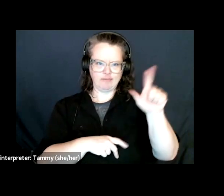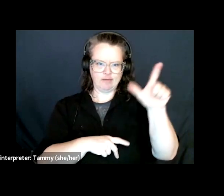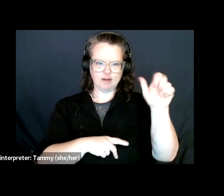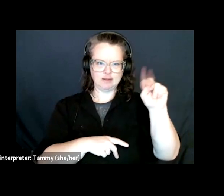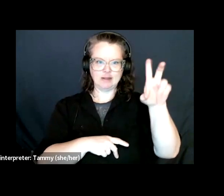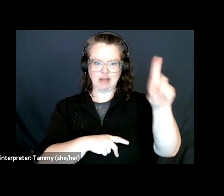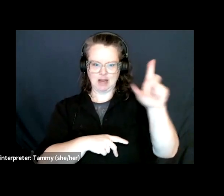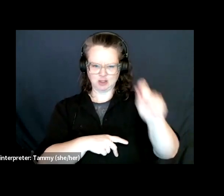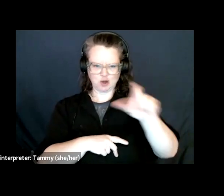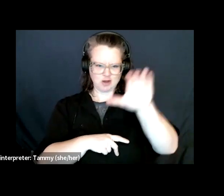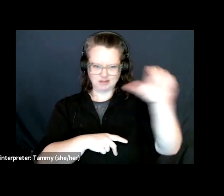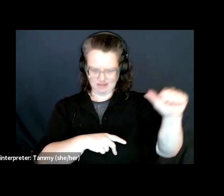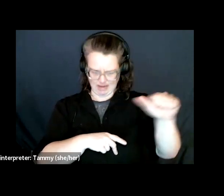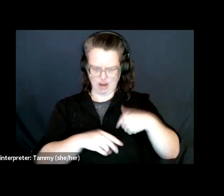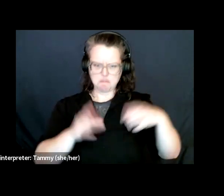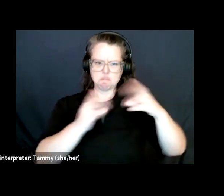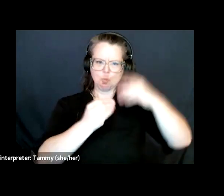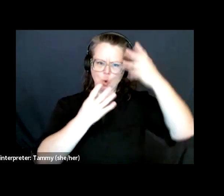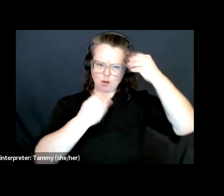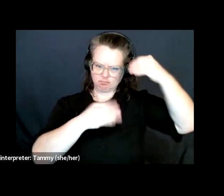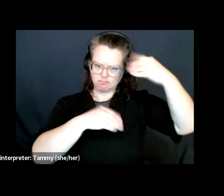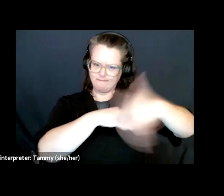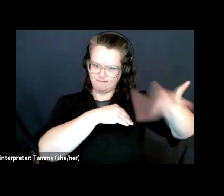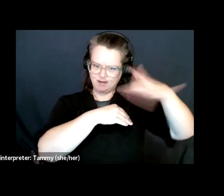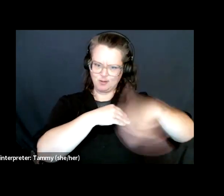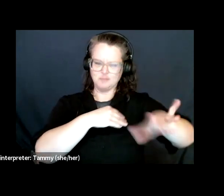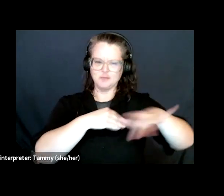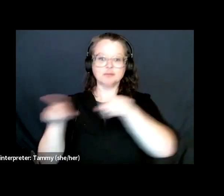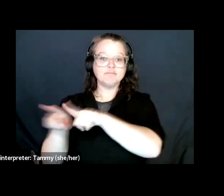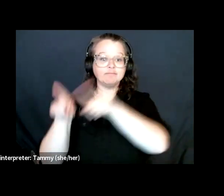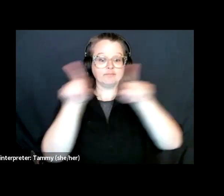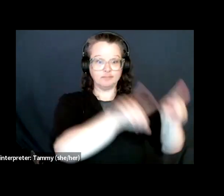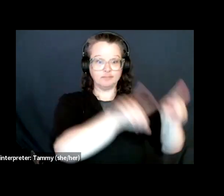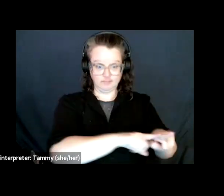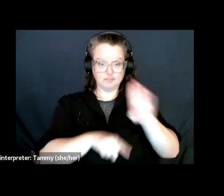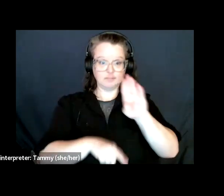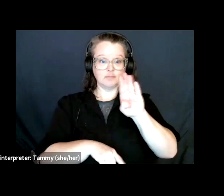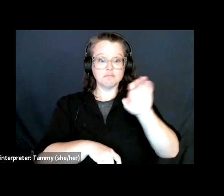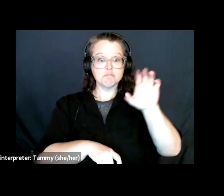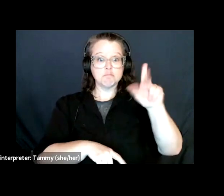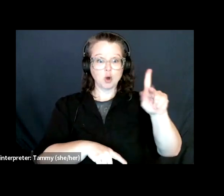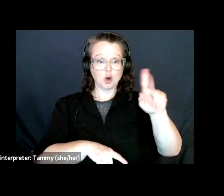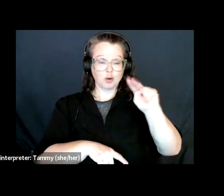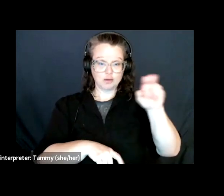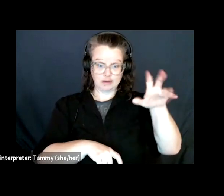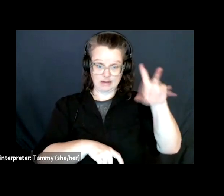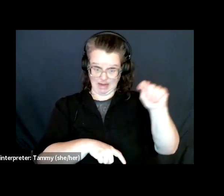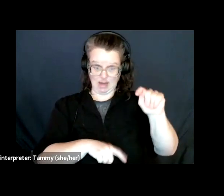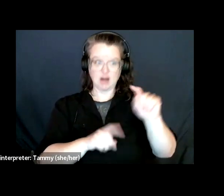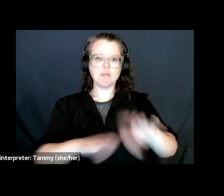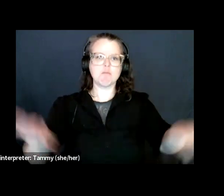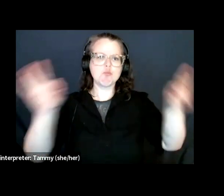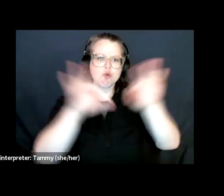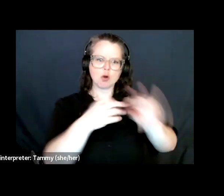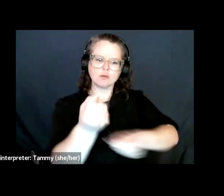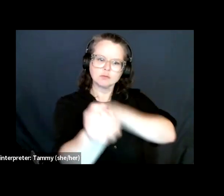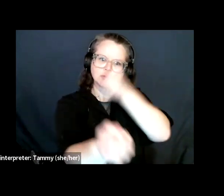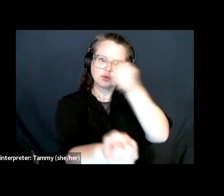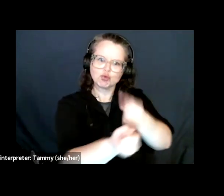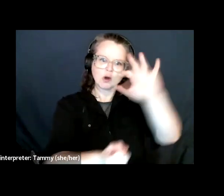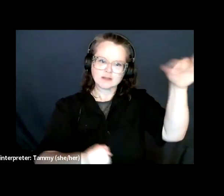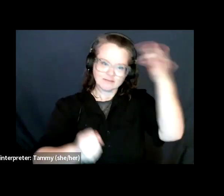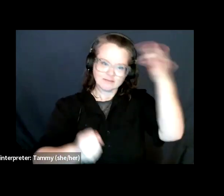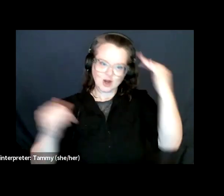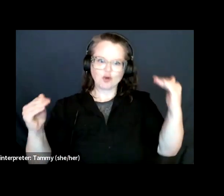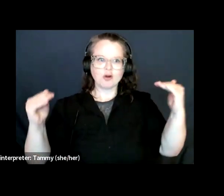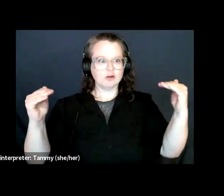Reconciliation Commission of Canada and supports an ongoing shift from gatekeeping to space making in the